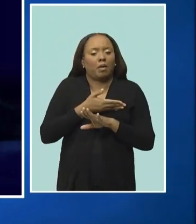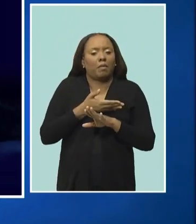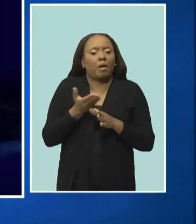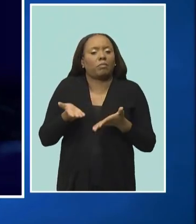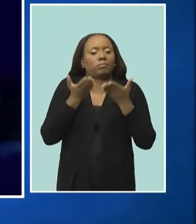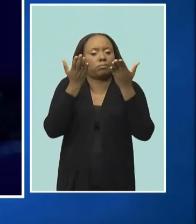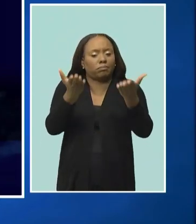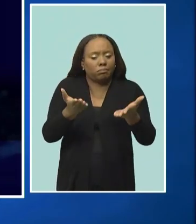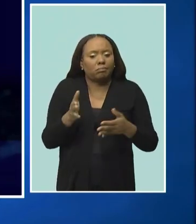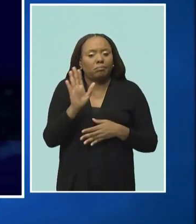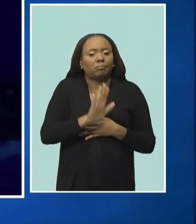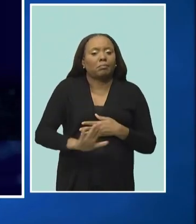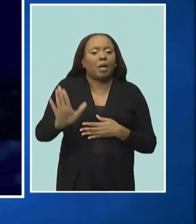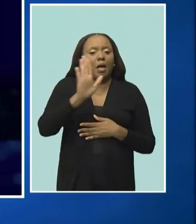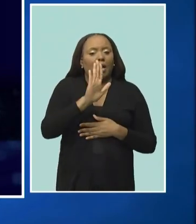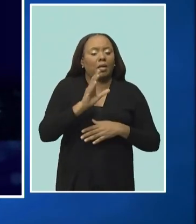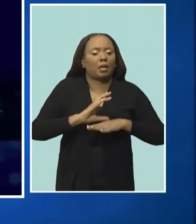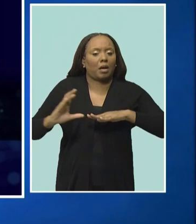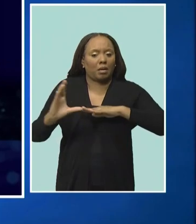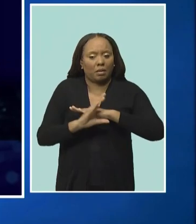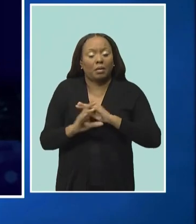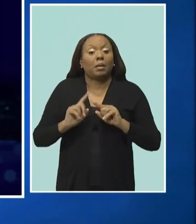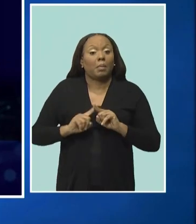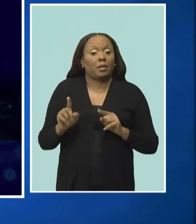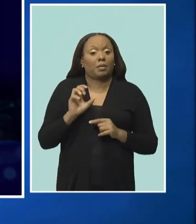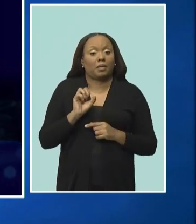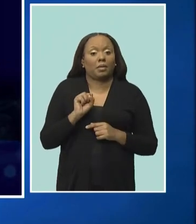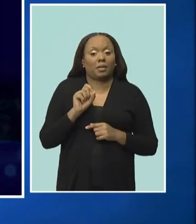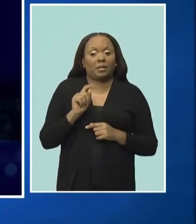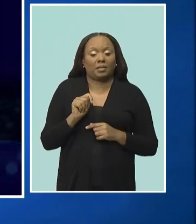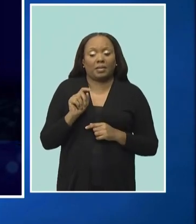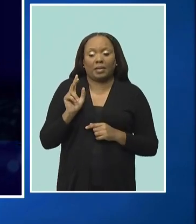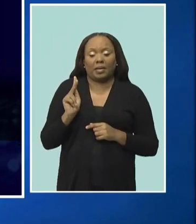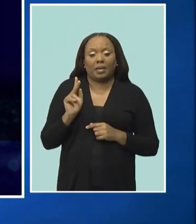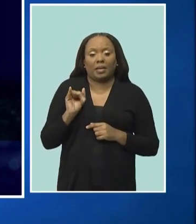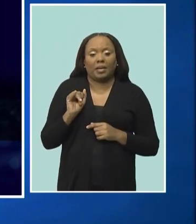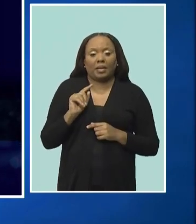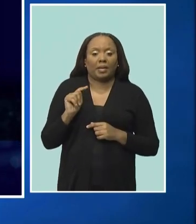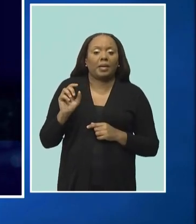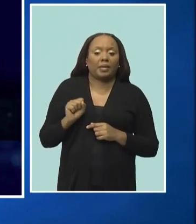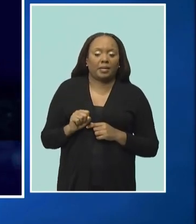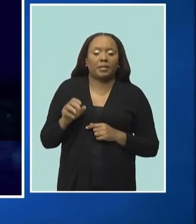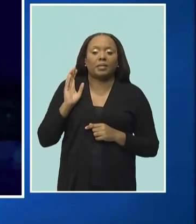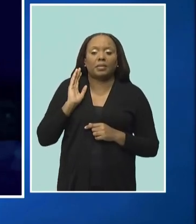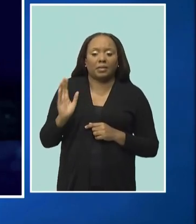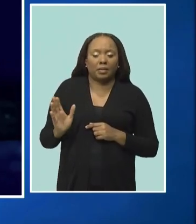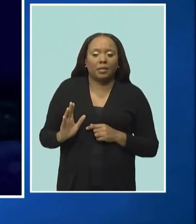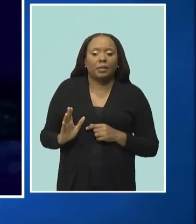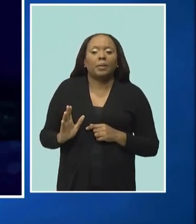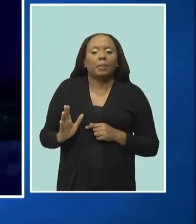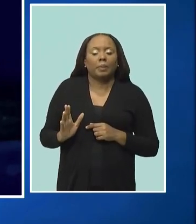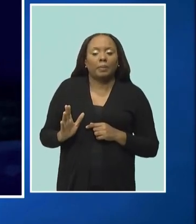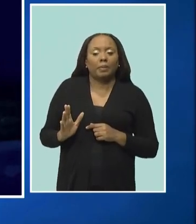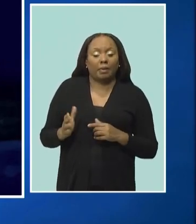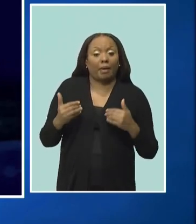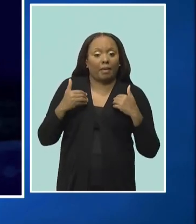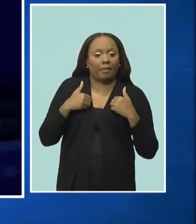the region, and St. Kitts will be one of the early adopters of those services as well.